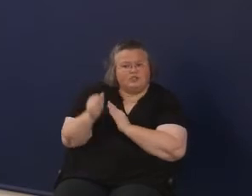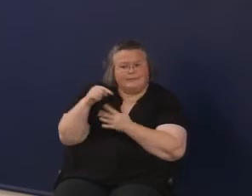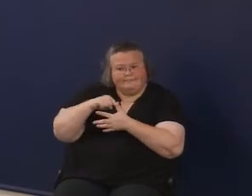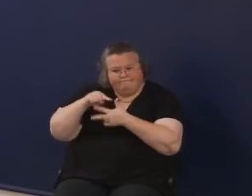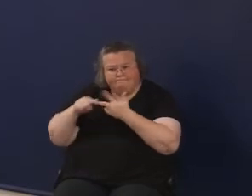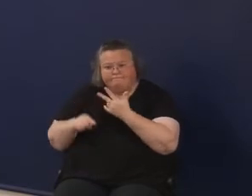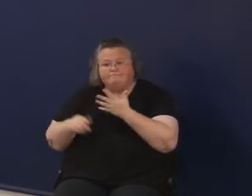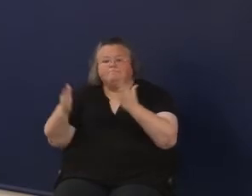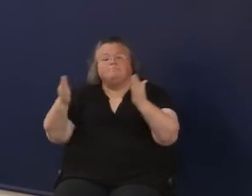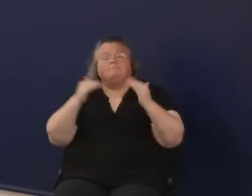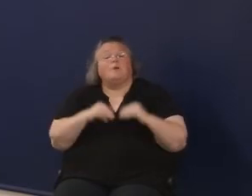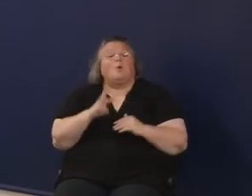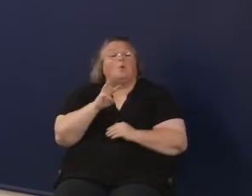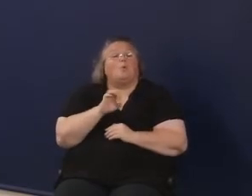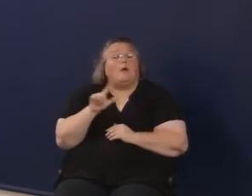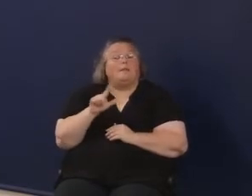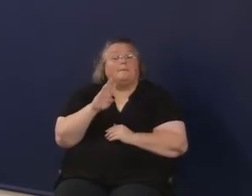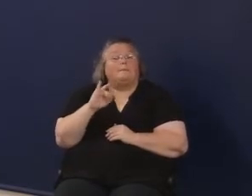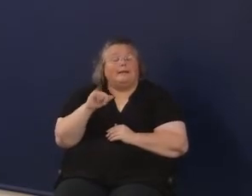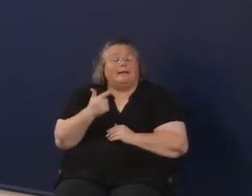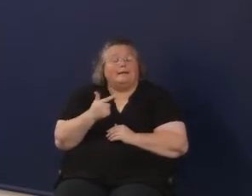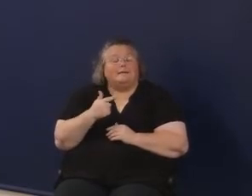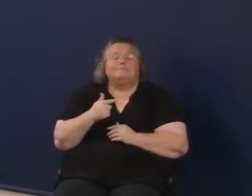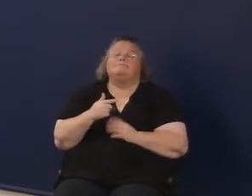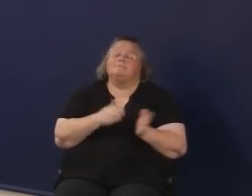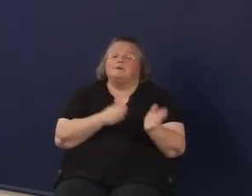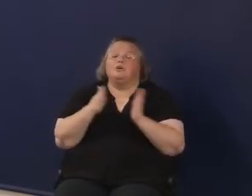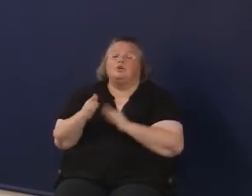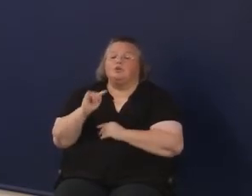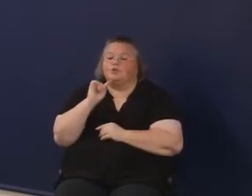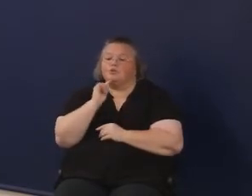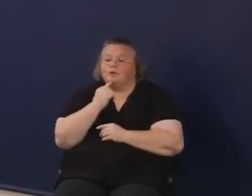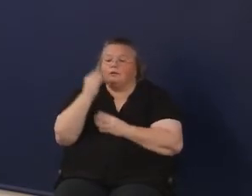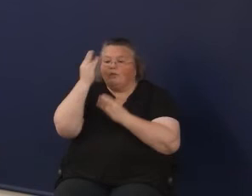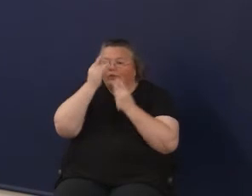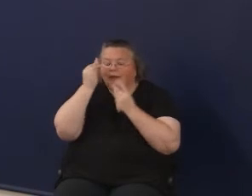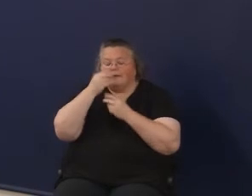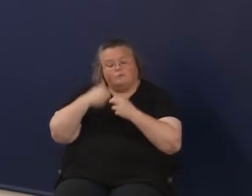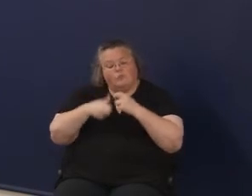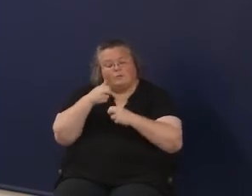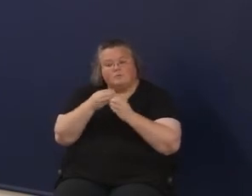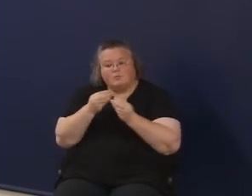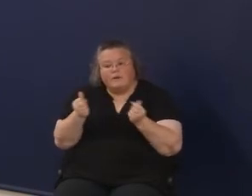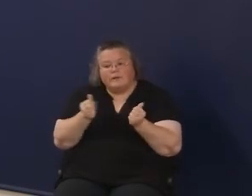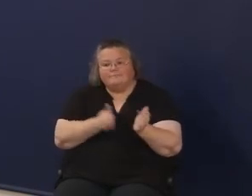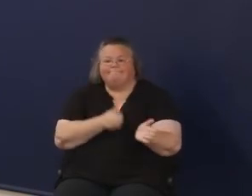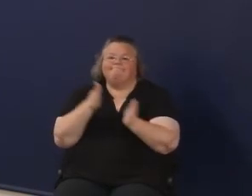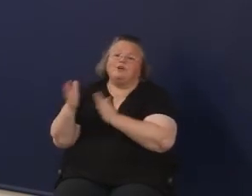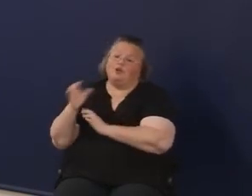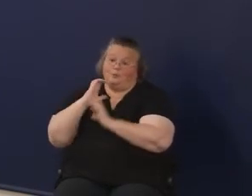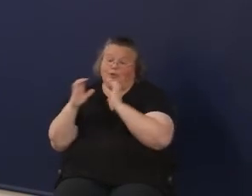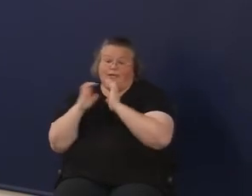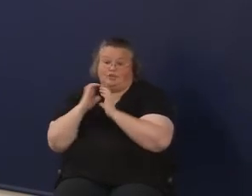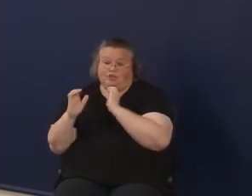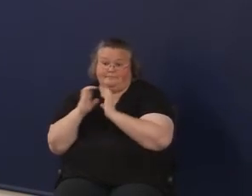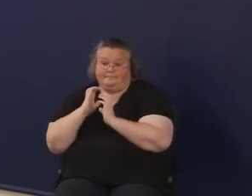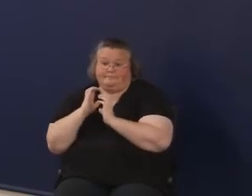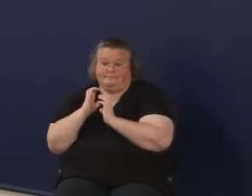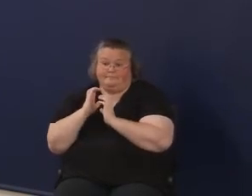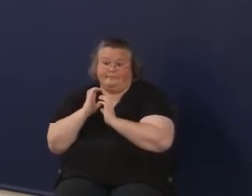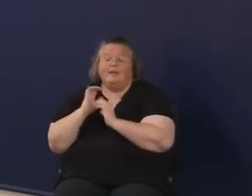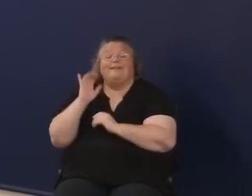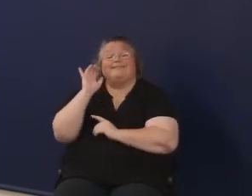well-being, critical thinking and problem solving, and communication. Okay, so then that gets